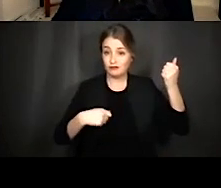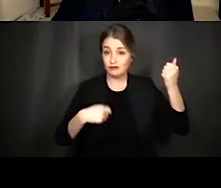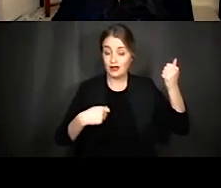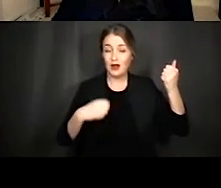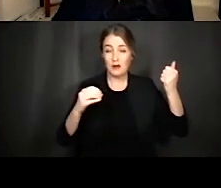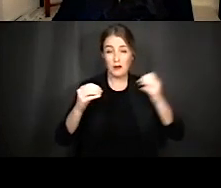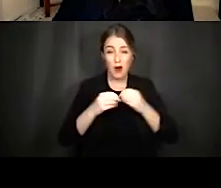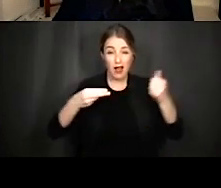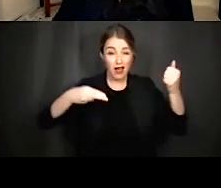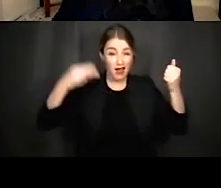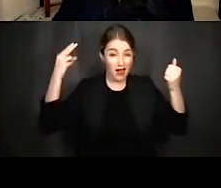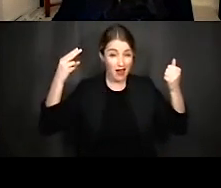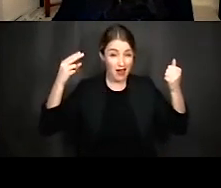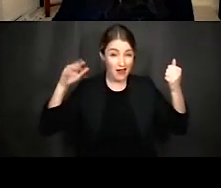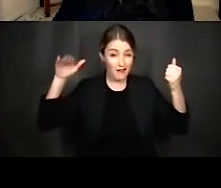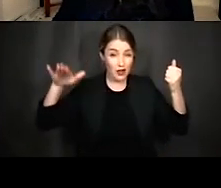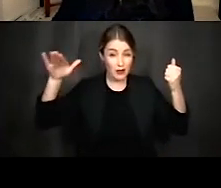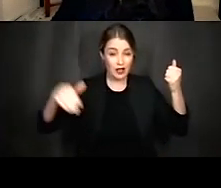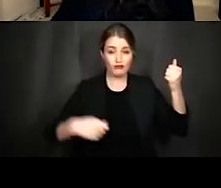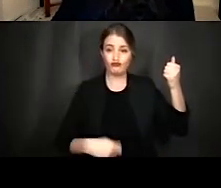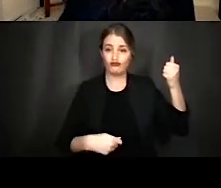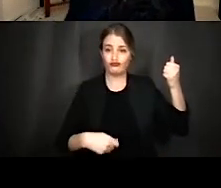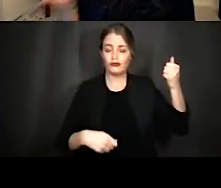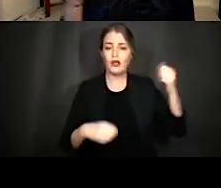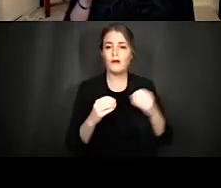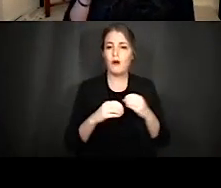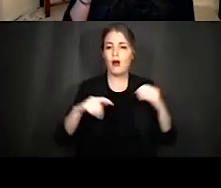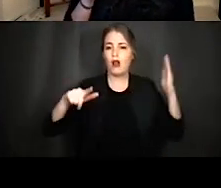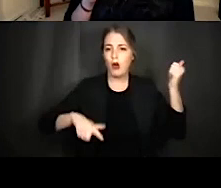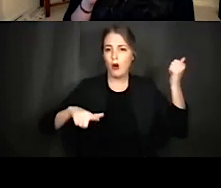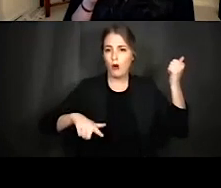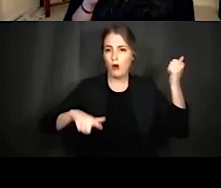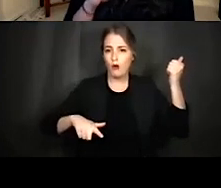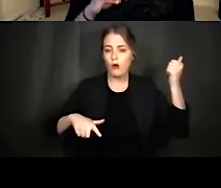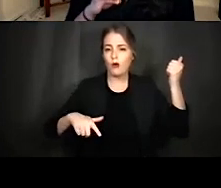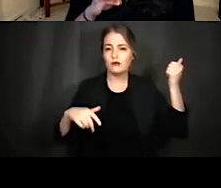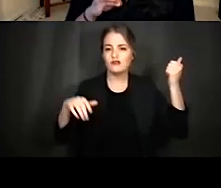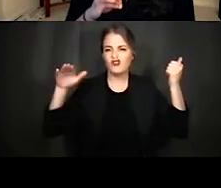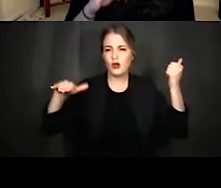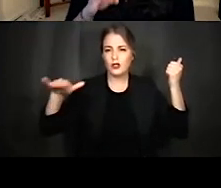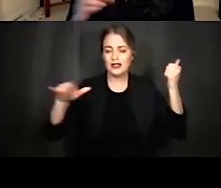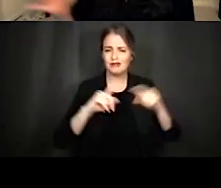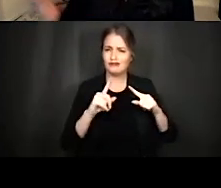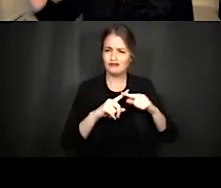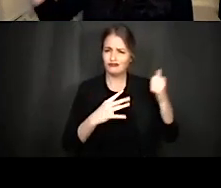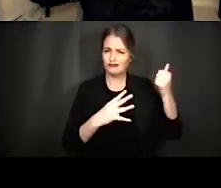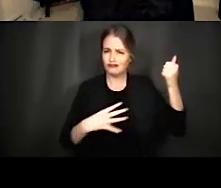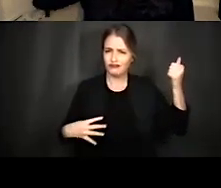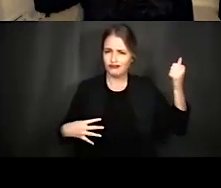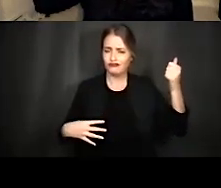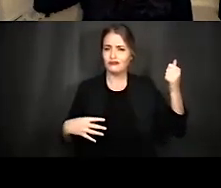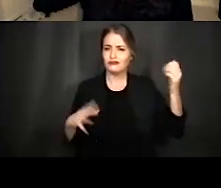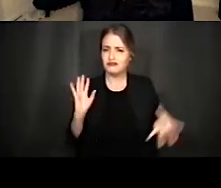strings are vibrating at lower frequencies. So the summation of all of these different frequencies, plus whatever